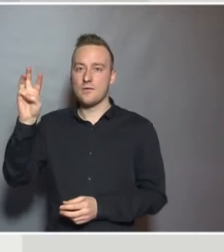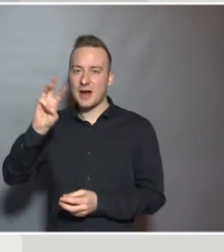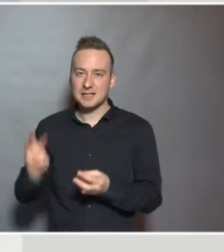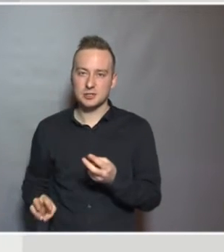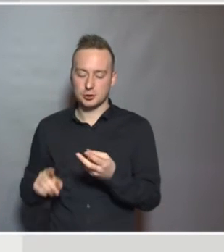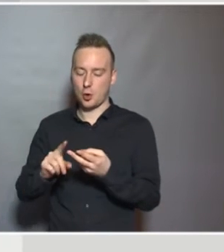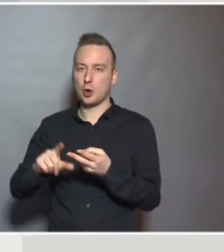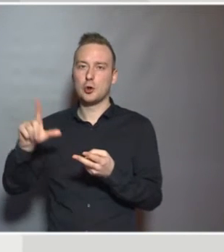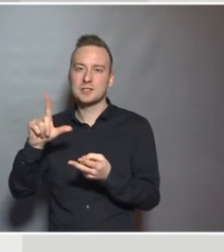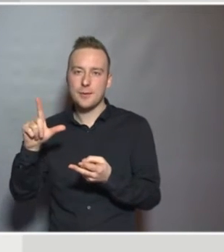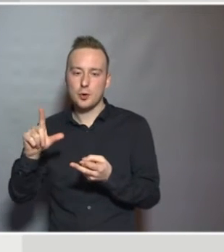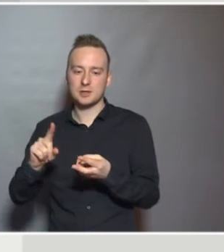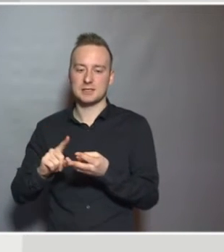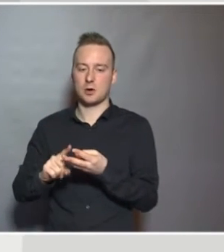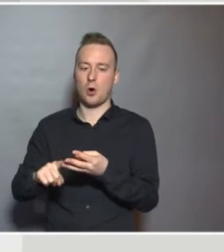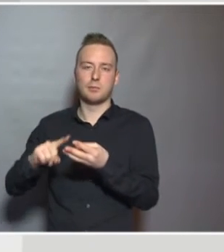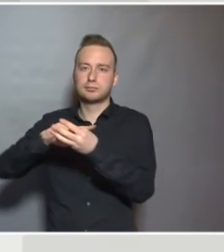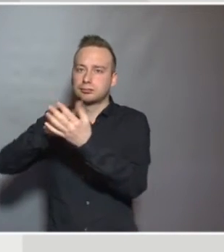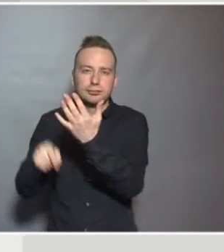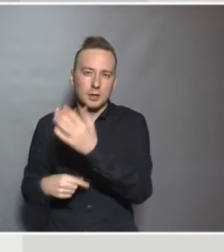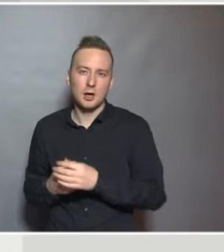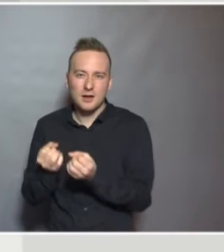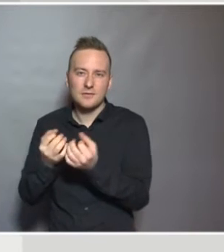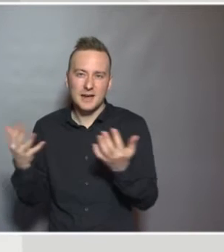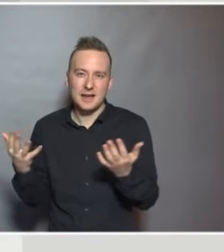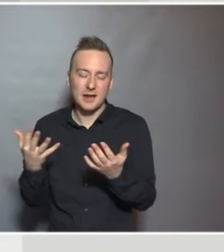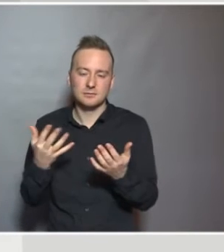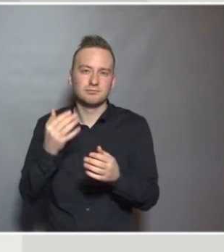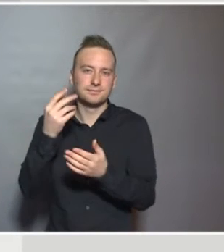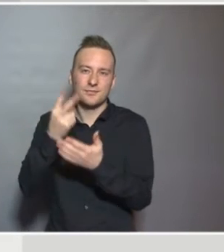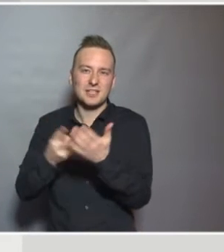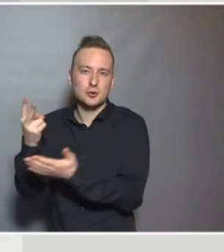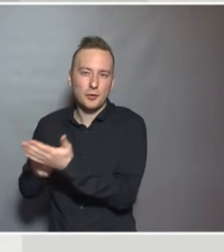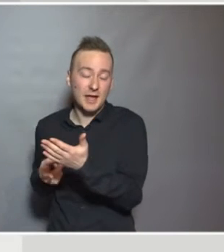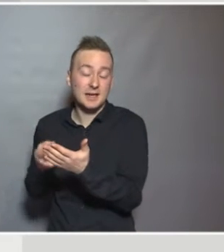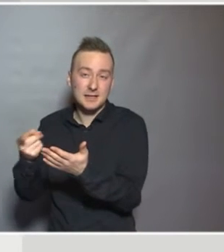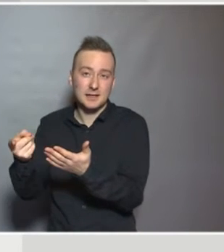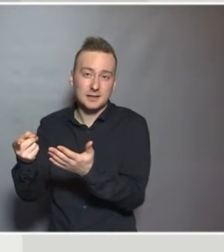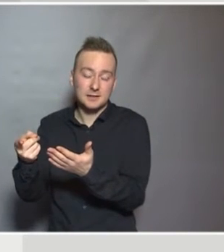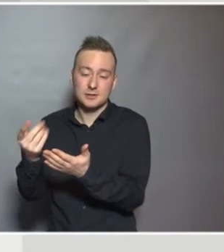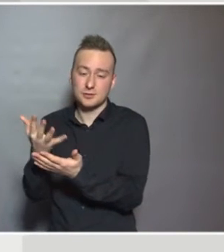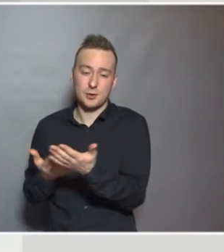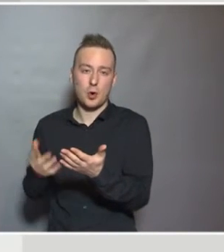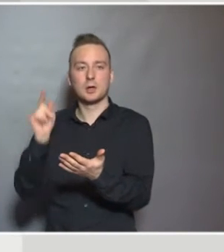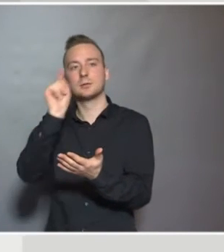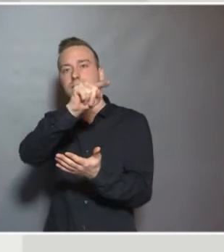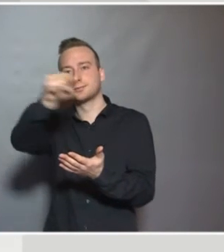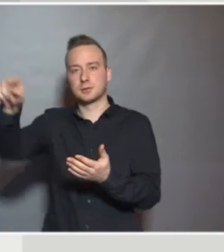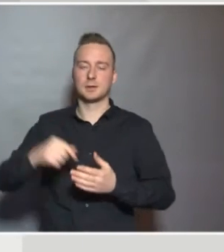and Catalan and Galician. There are lots of different versions of languages out there.